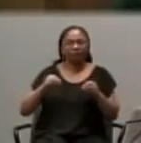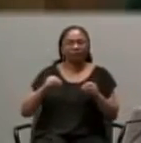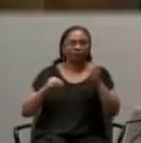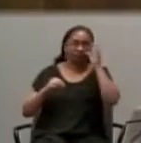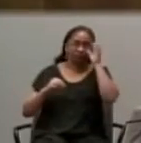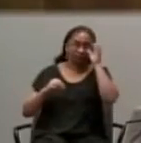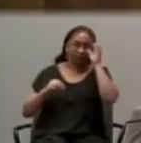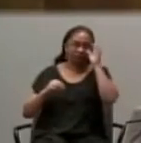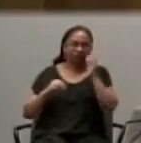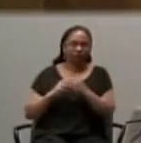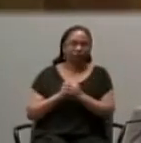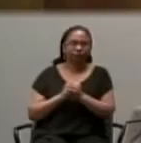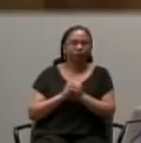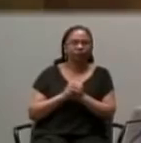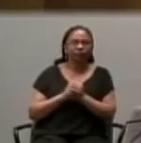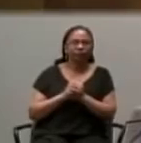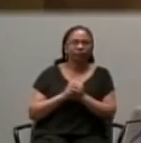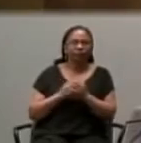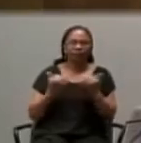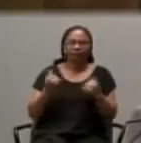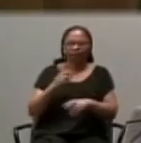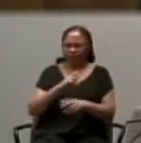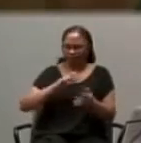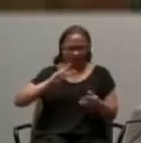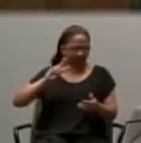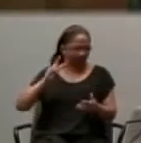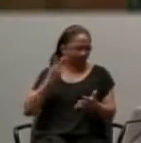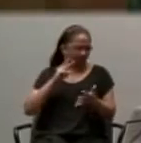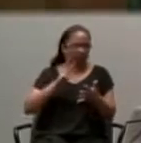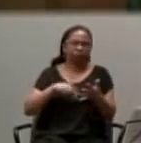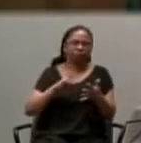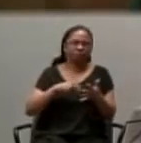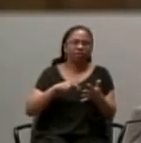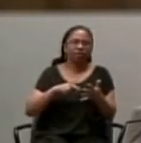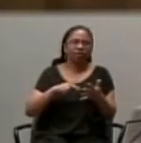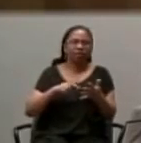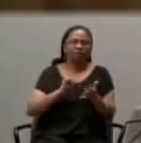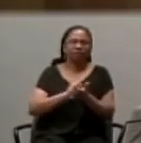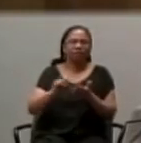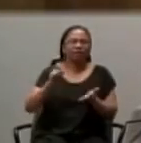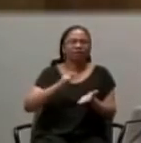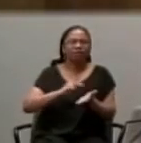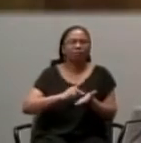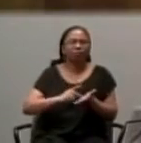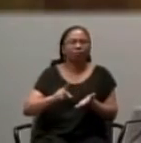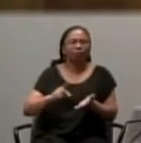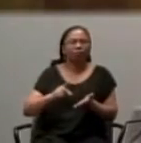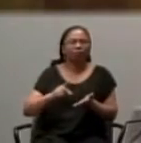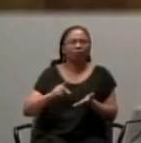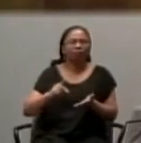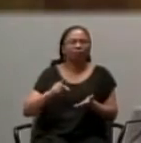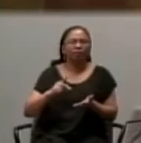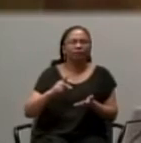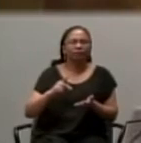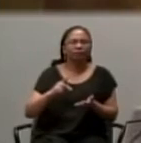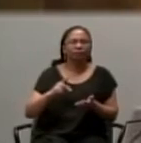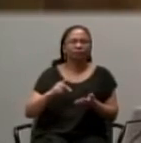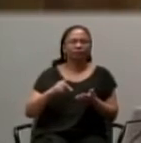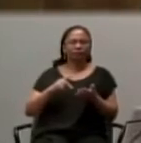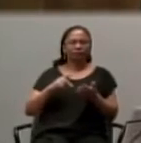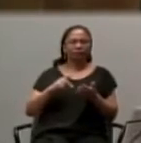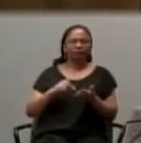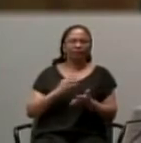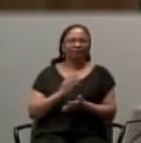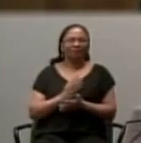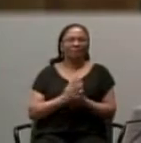because in the second reading today from St. Paul's letter to the Ephesians, St. Paul precedes this reading, which upsets a lot of